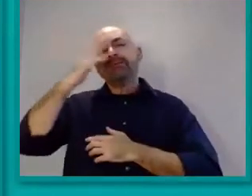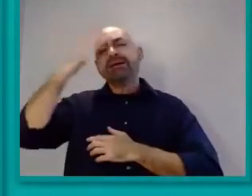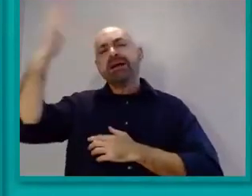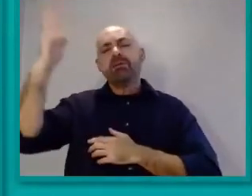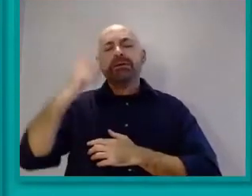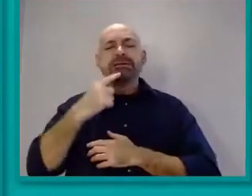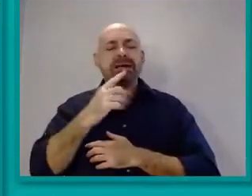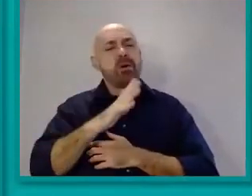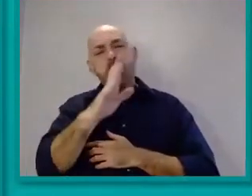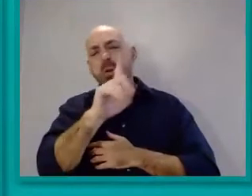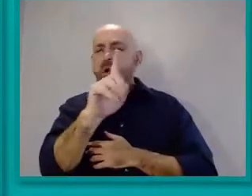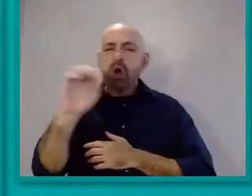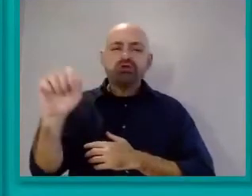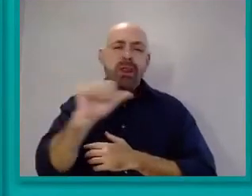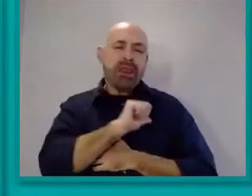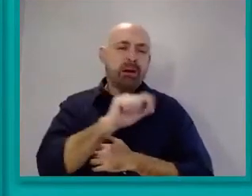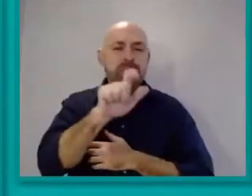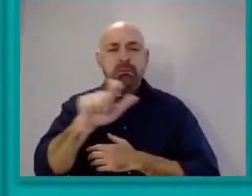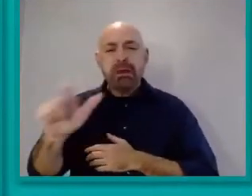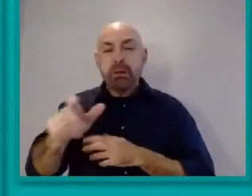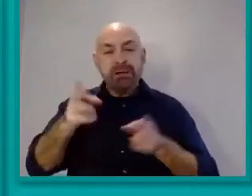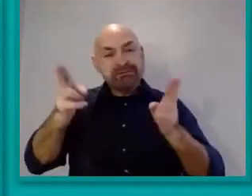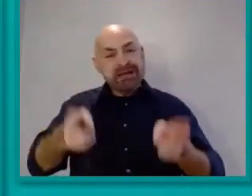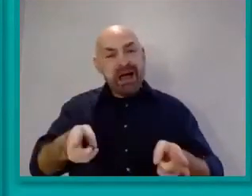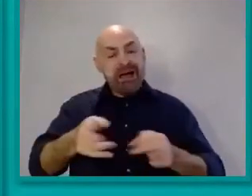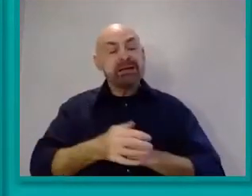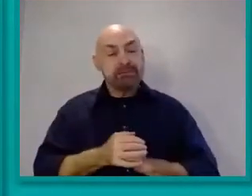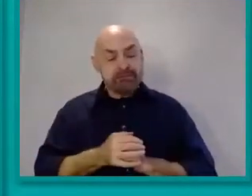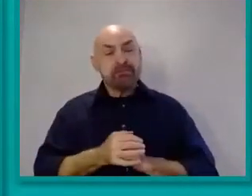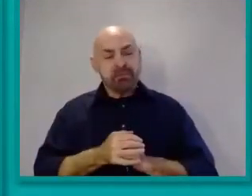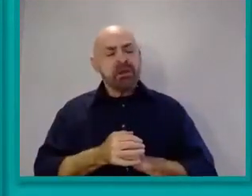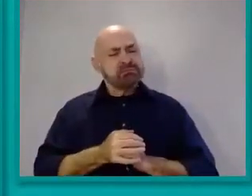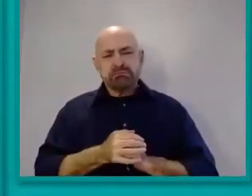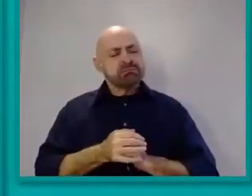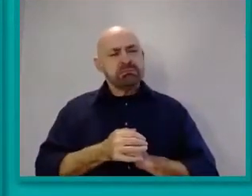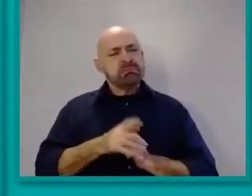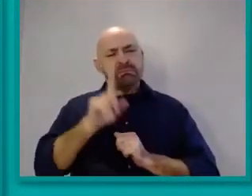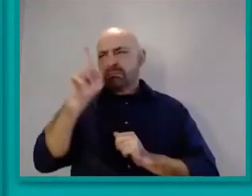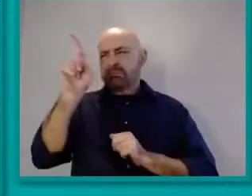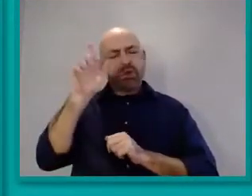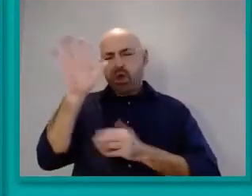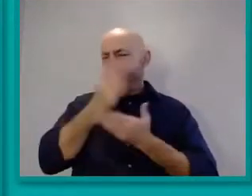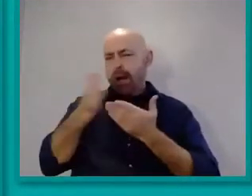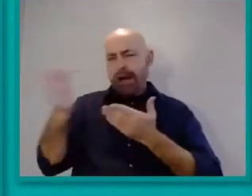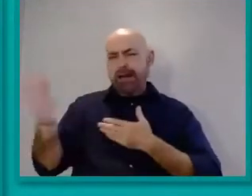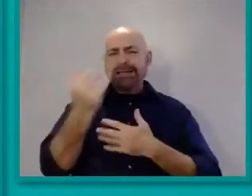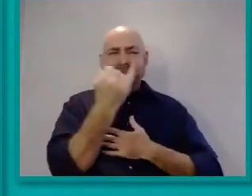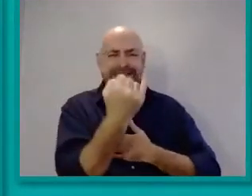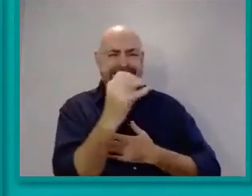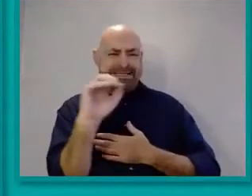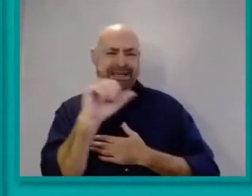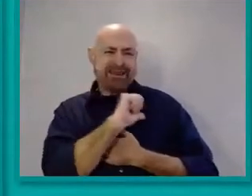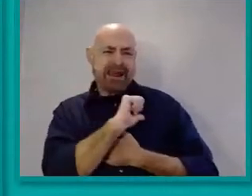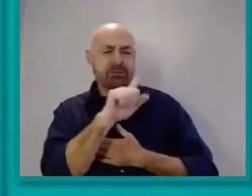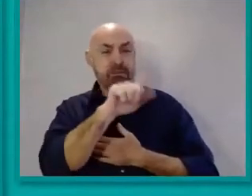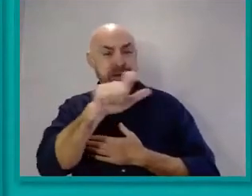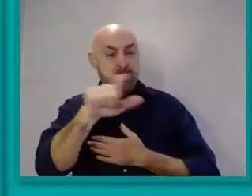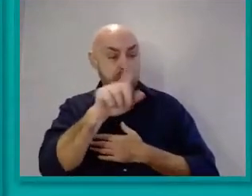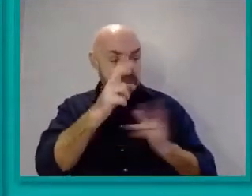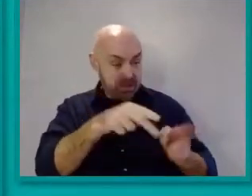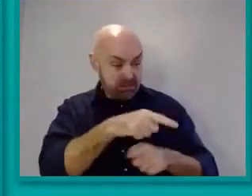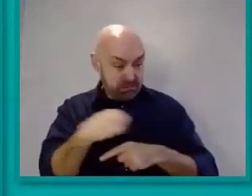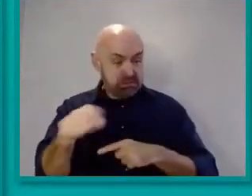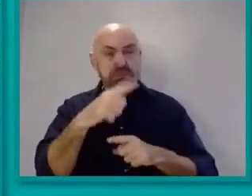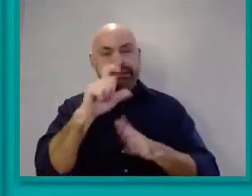,000 people have died. They were not as clear that 60,000 of those that died were disabled